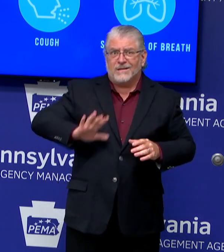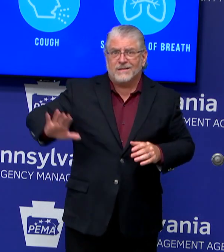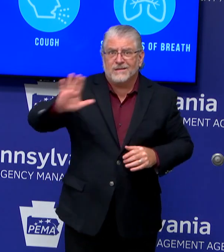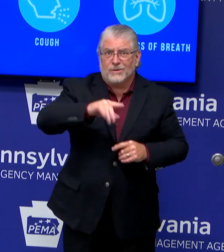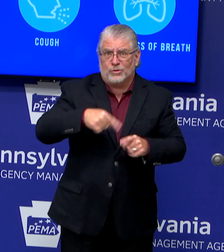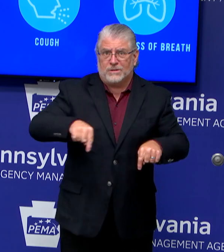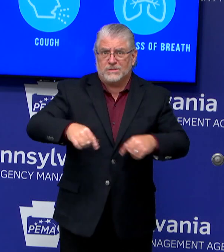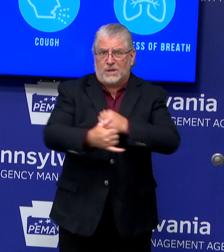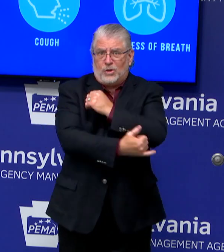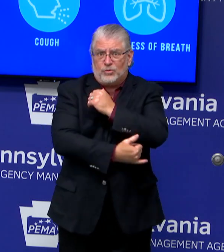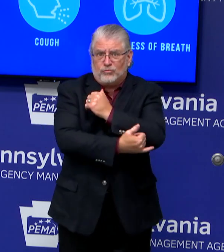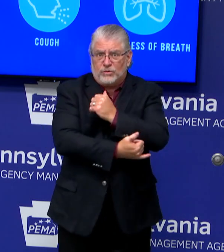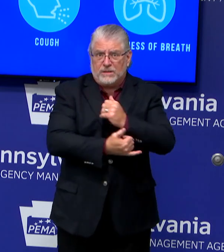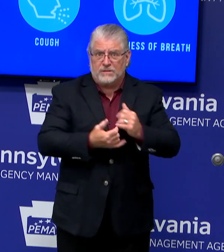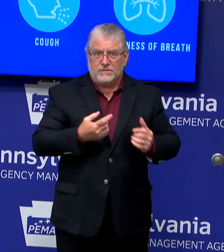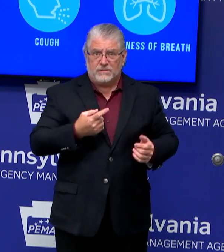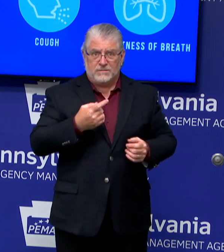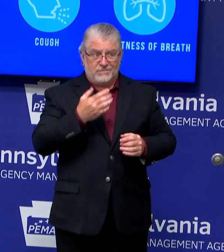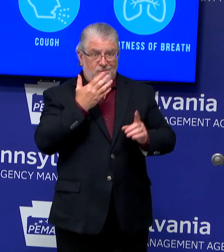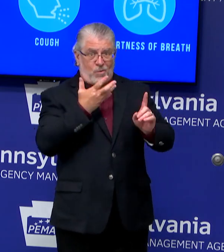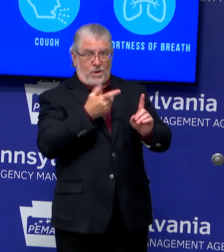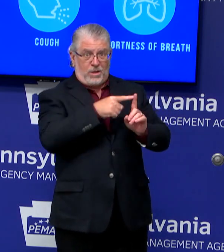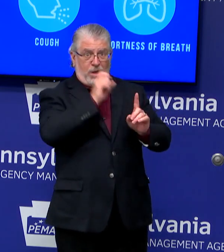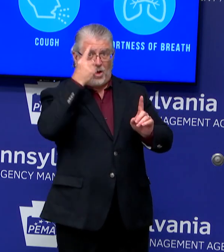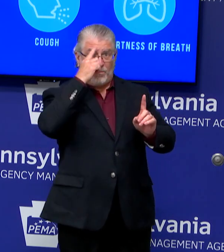think you constrain the ability of a democracy to survive.